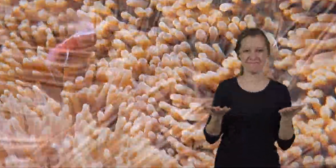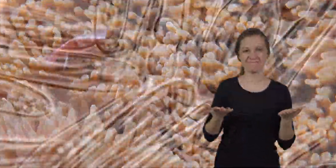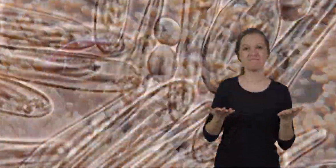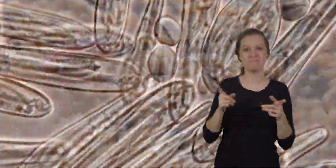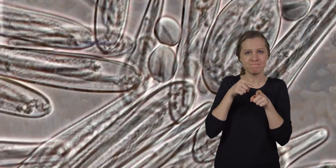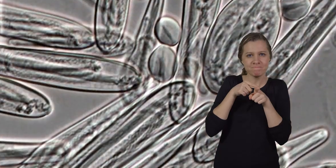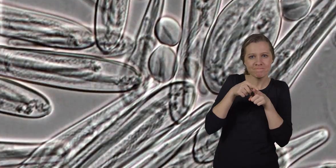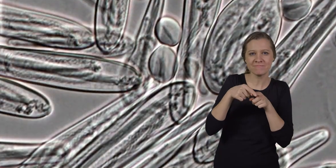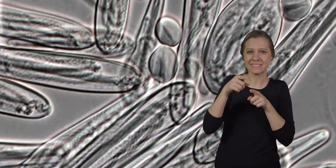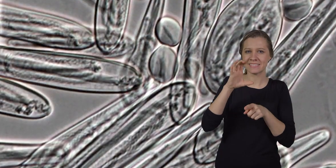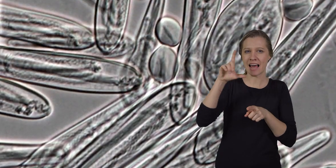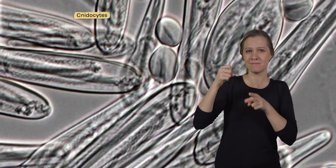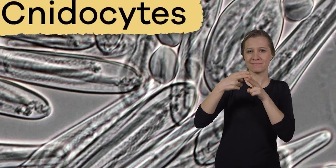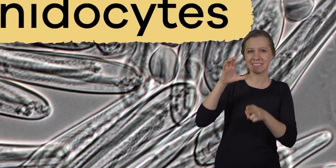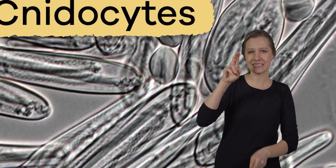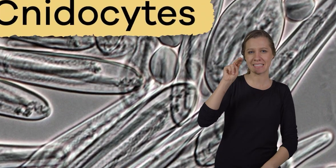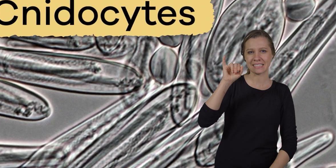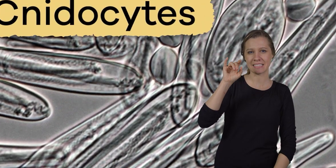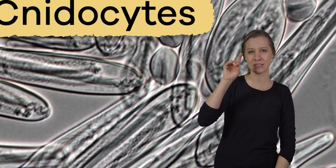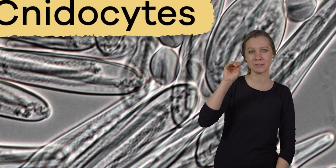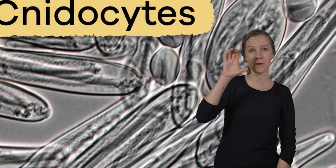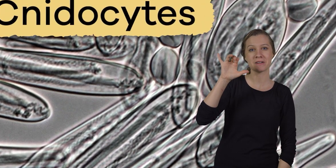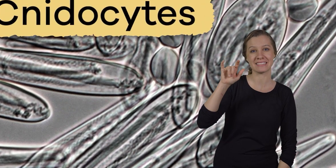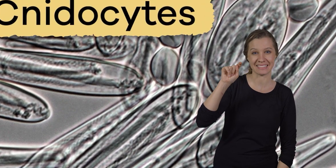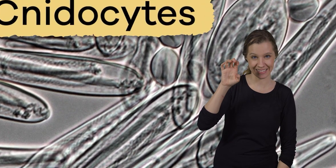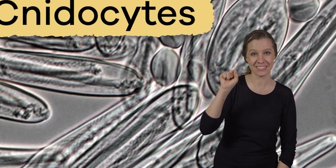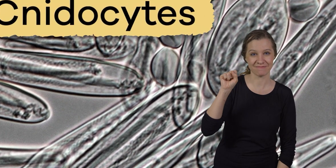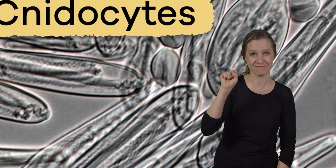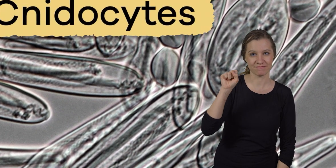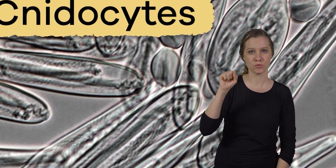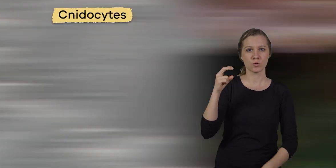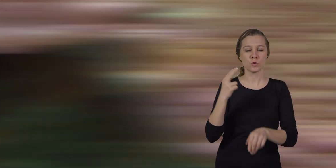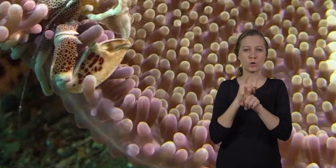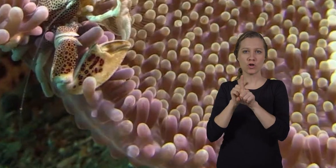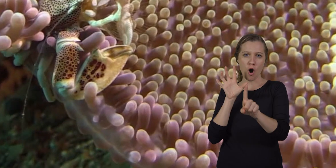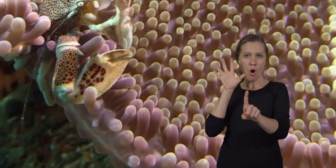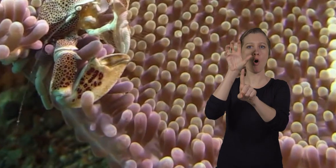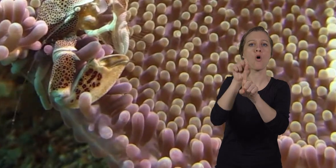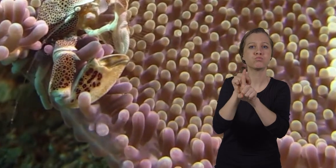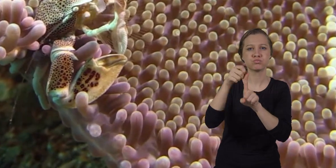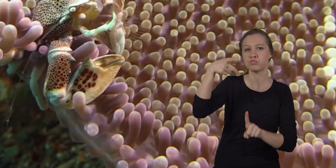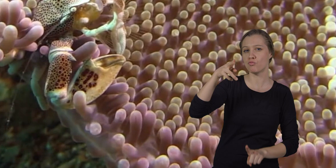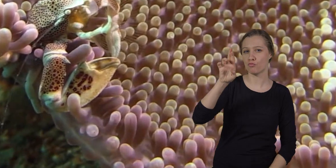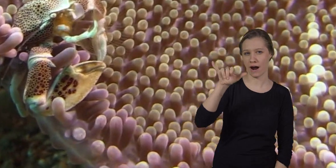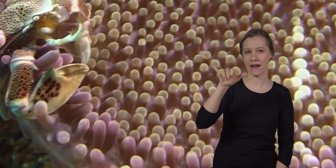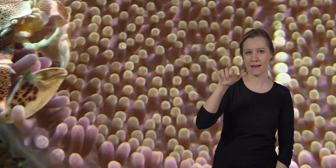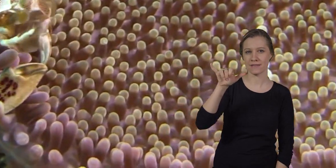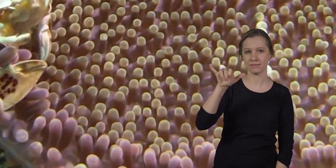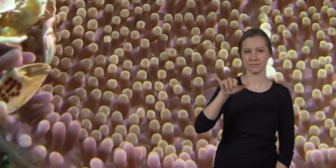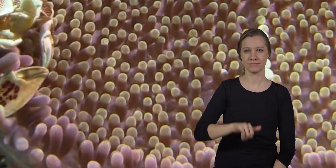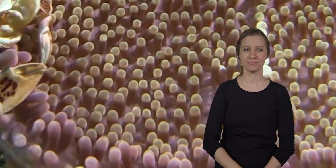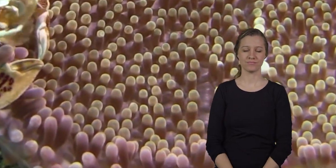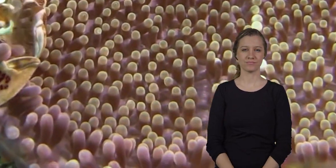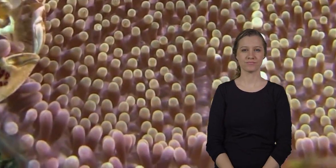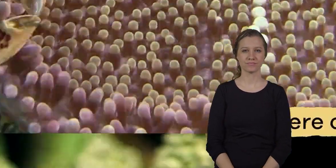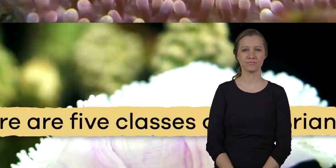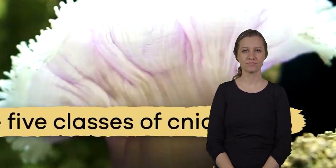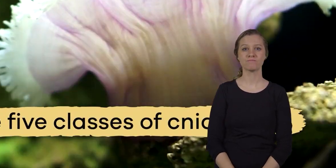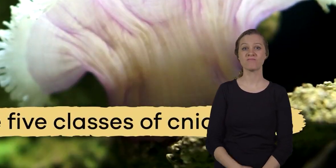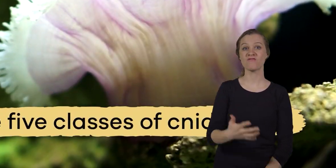unique is their specialized cells called cnidocytes which they use for capturing their prey